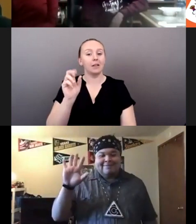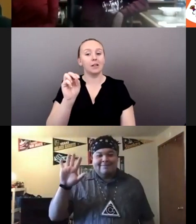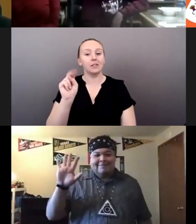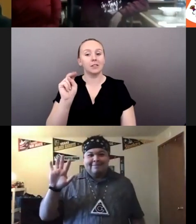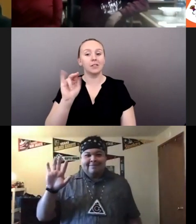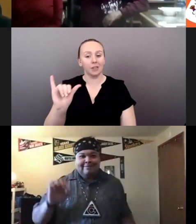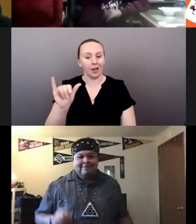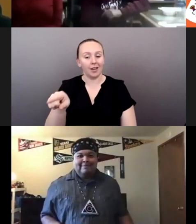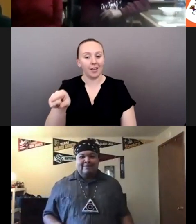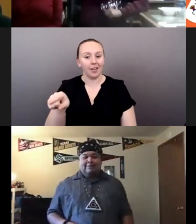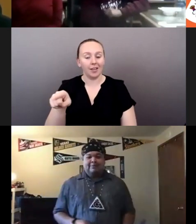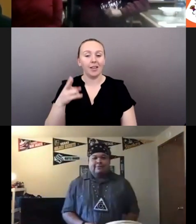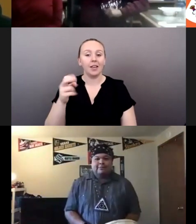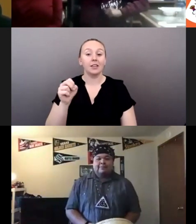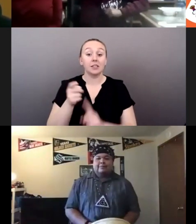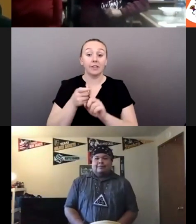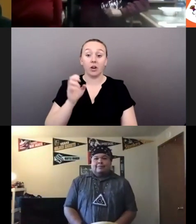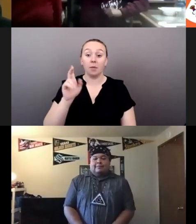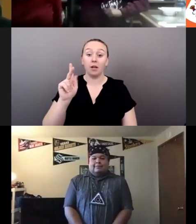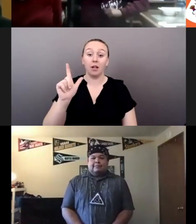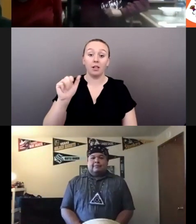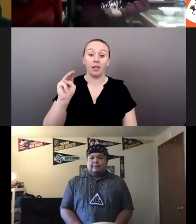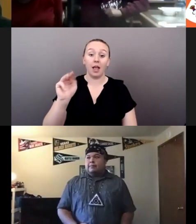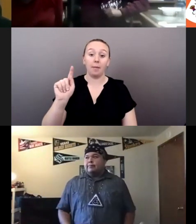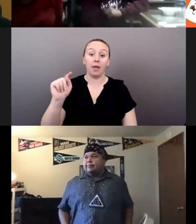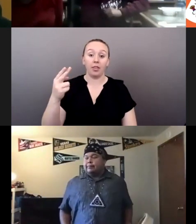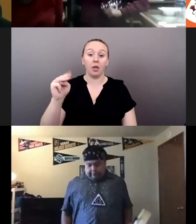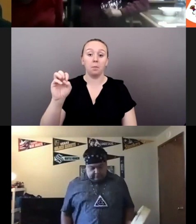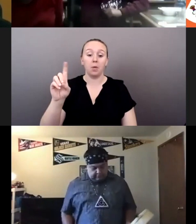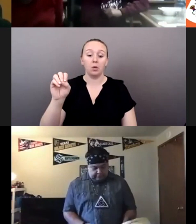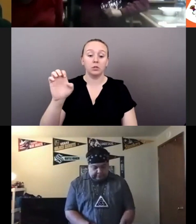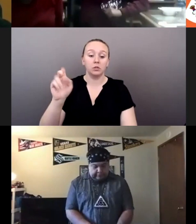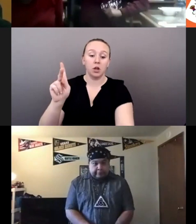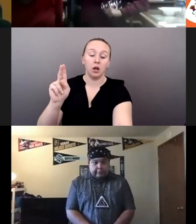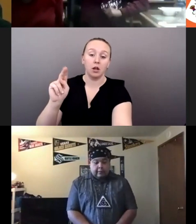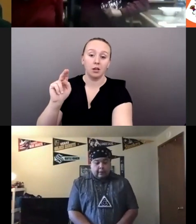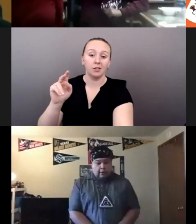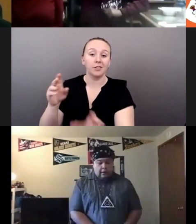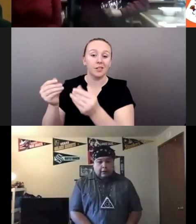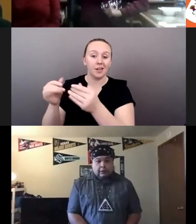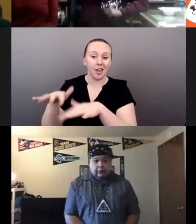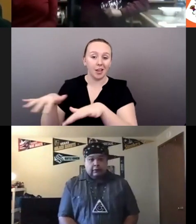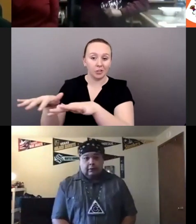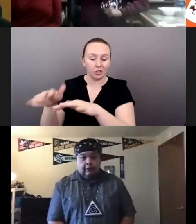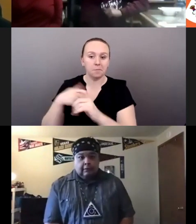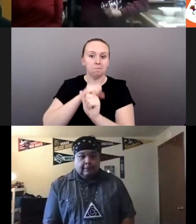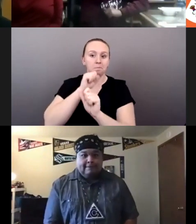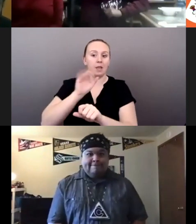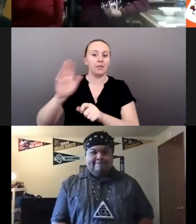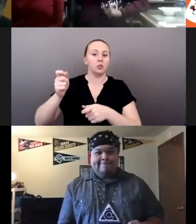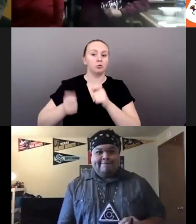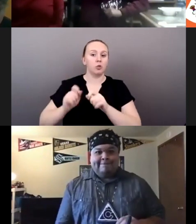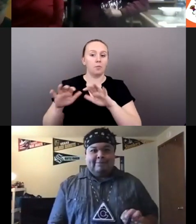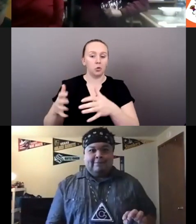He's, um, from the Klamath Modoc nations and I, um, love, uh, drum, his drum group is called Silent